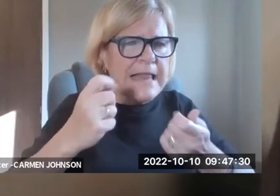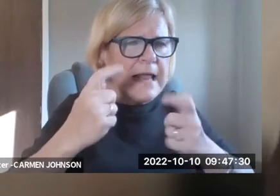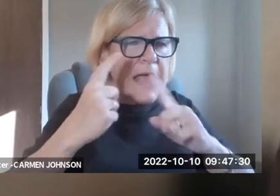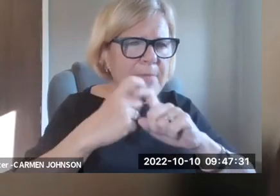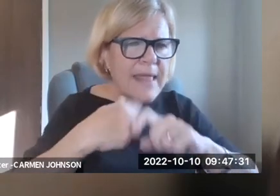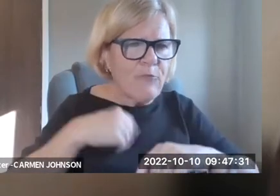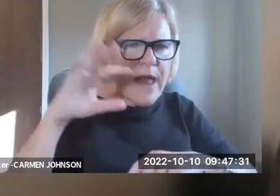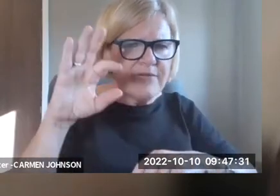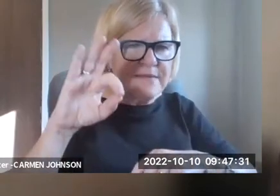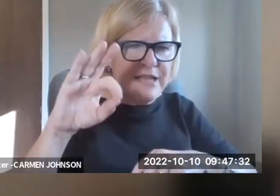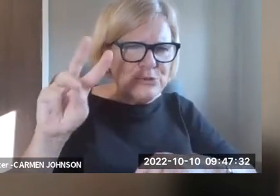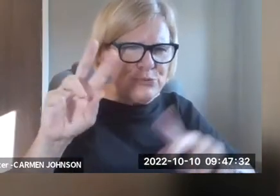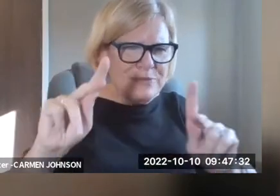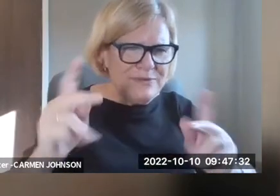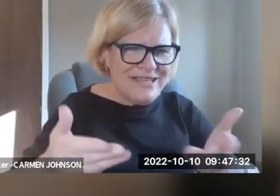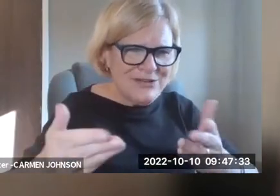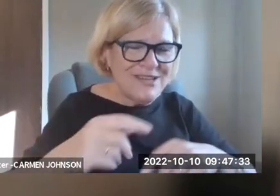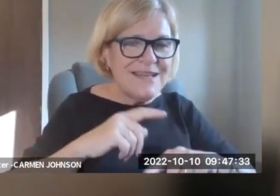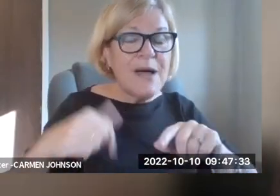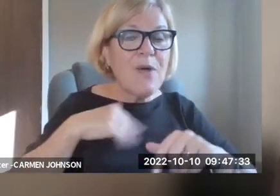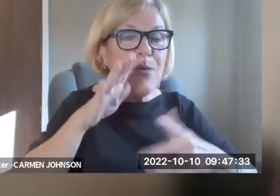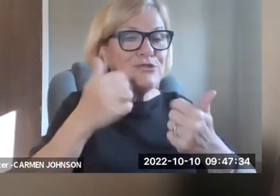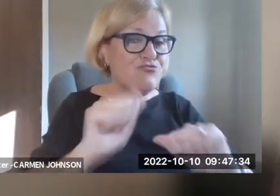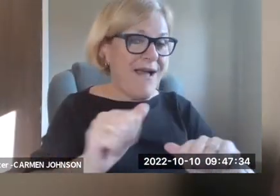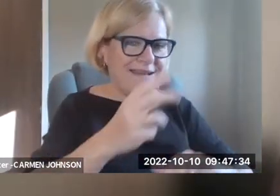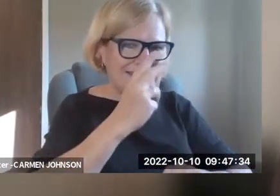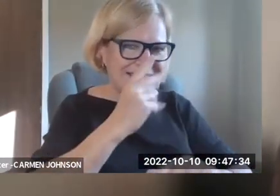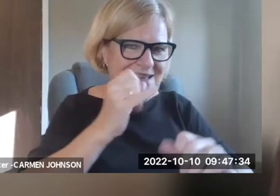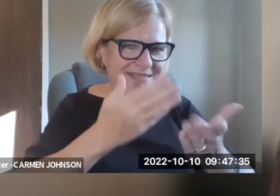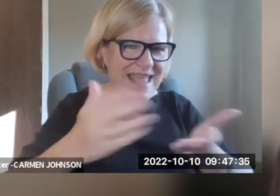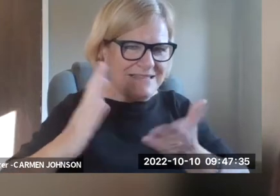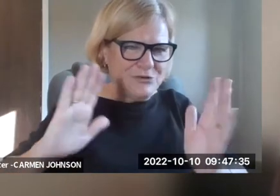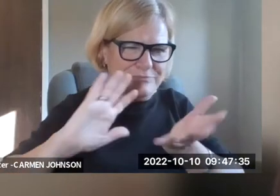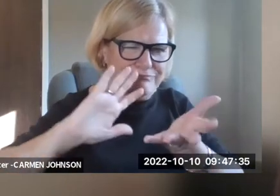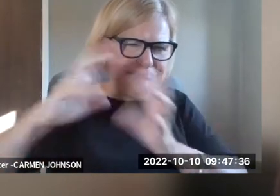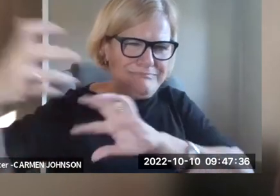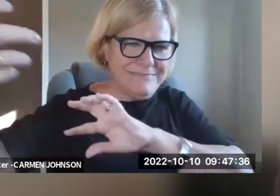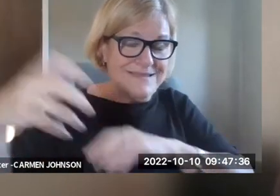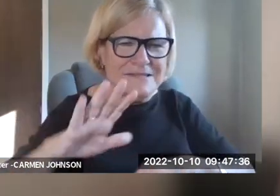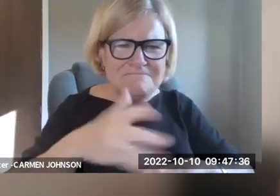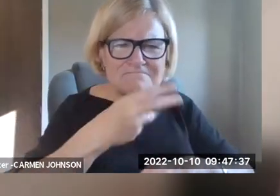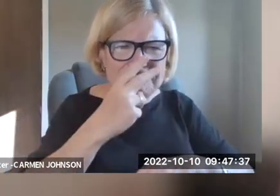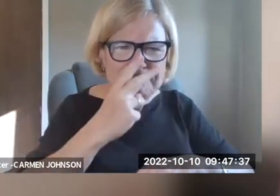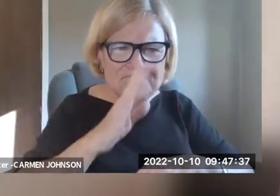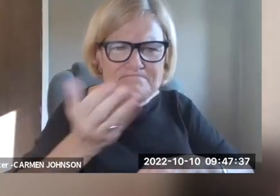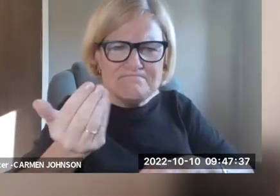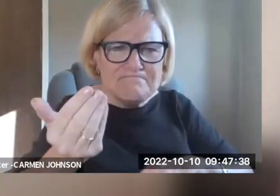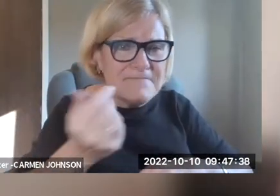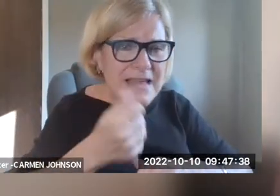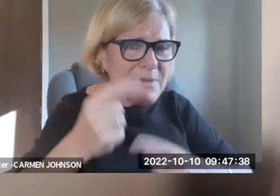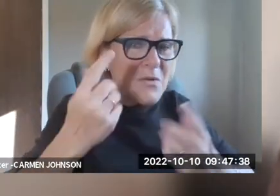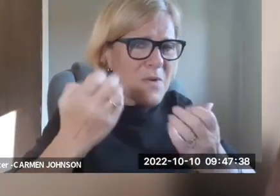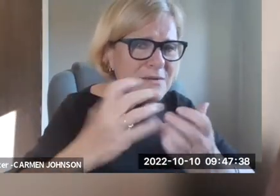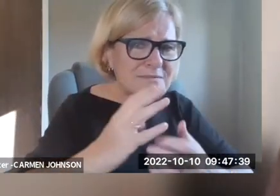like to do with, with all of this to open the, the, to, to open the, it's, it's a little complicated. We've got 92 people here. Um, but